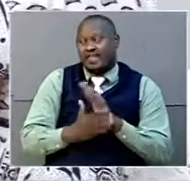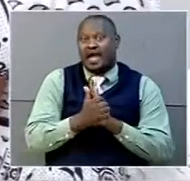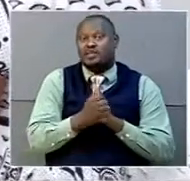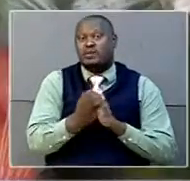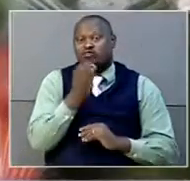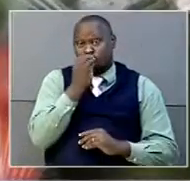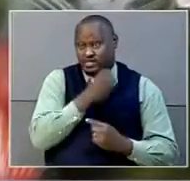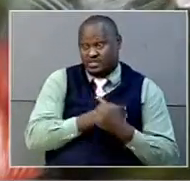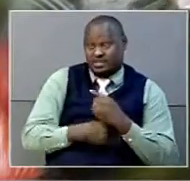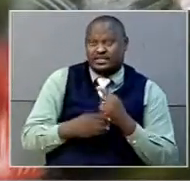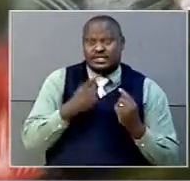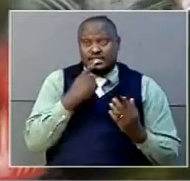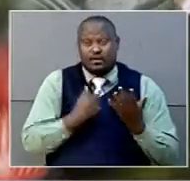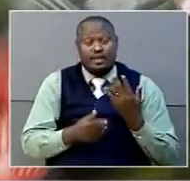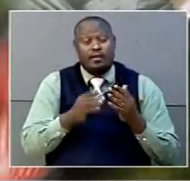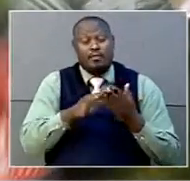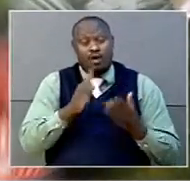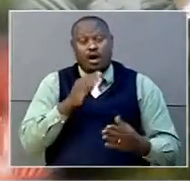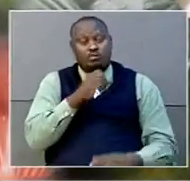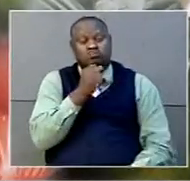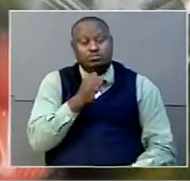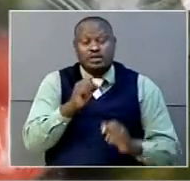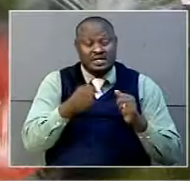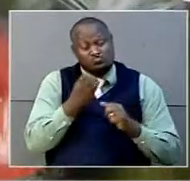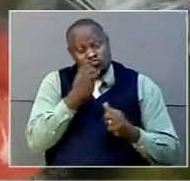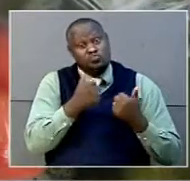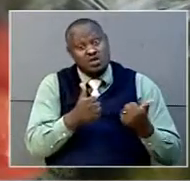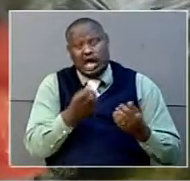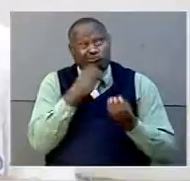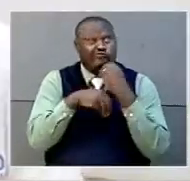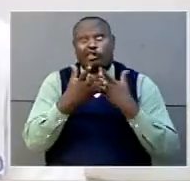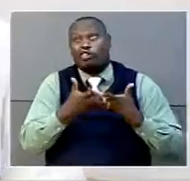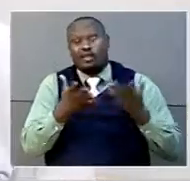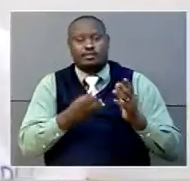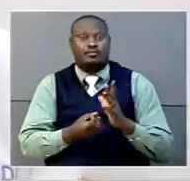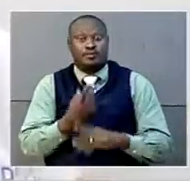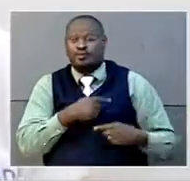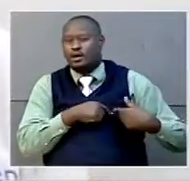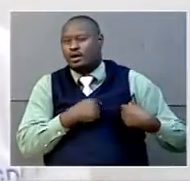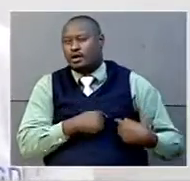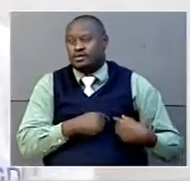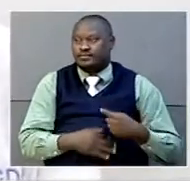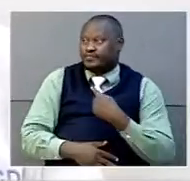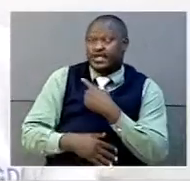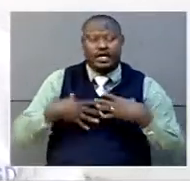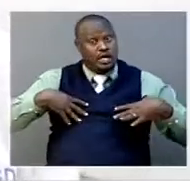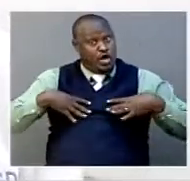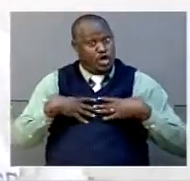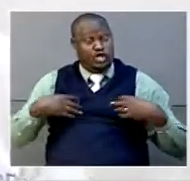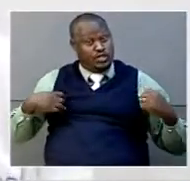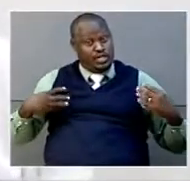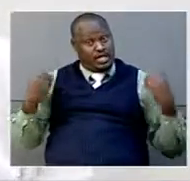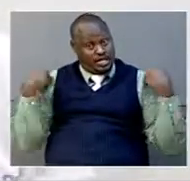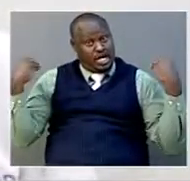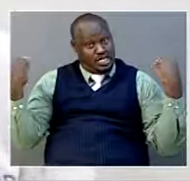eating behaviors, especially among the aged, is a root cause of heart complications. Physical exercise helps in control